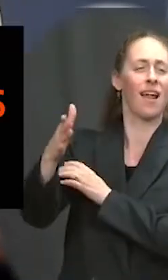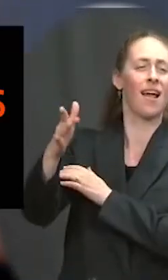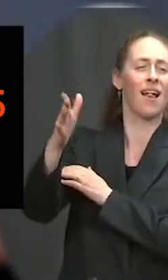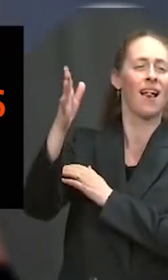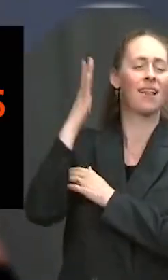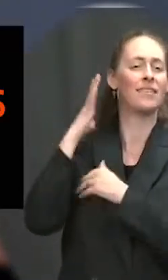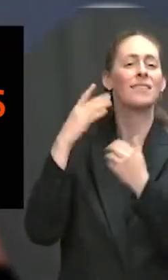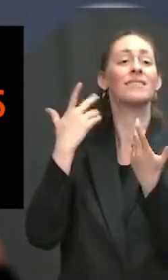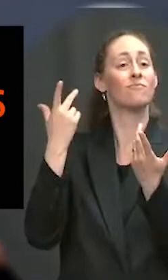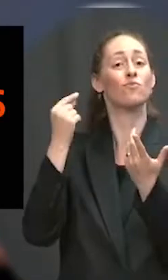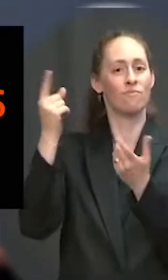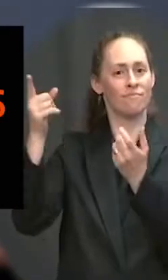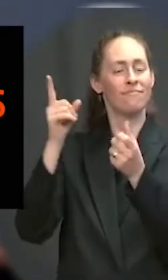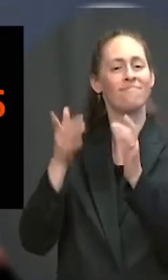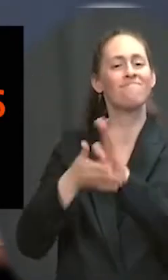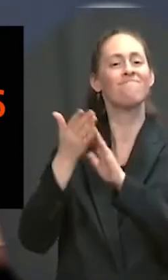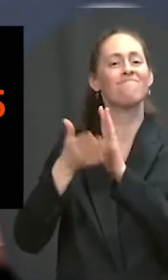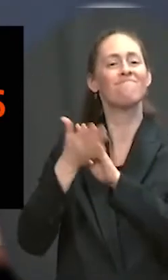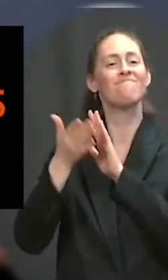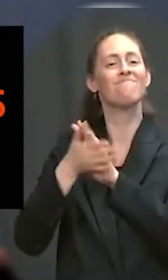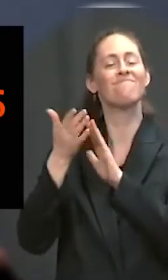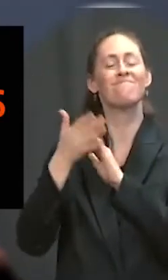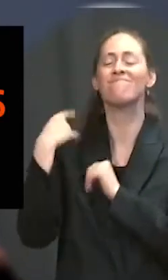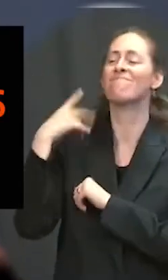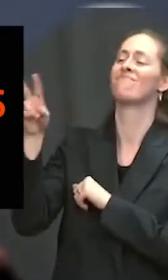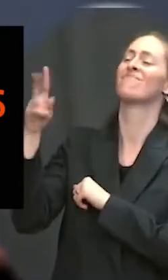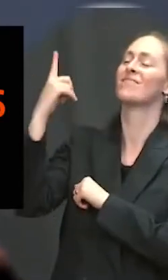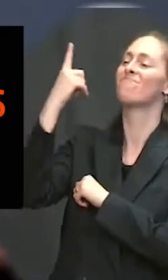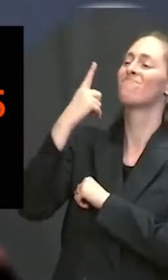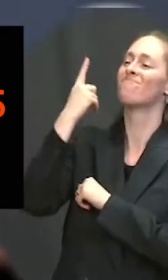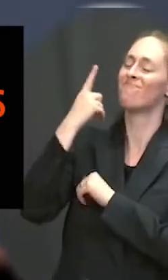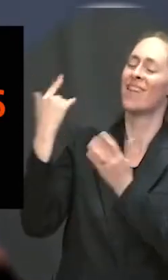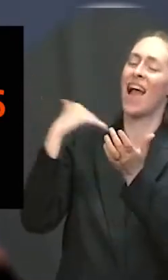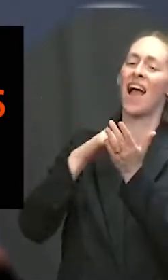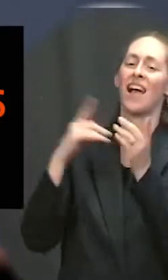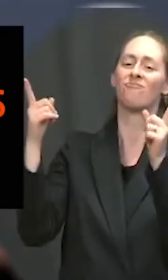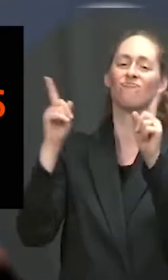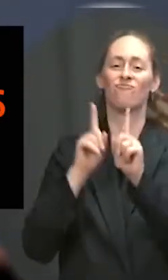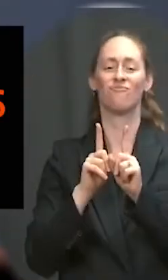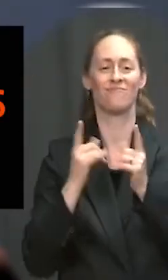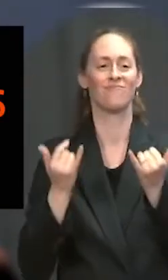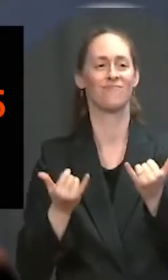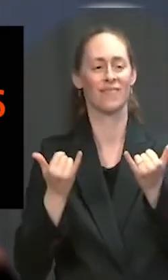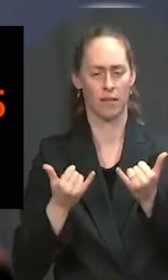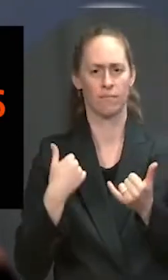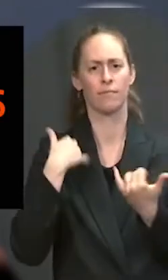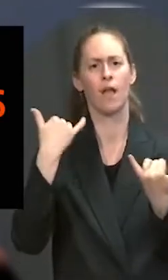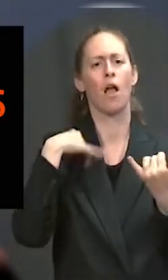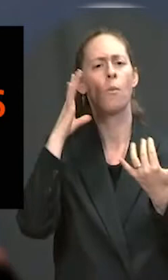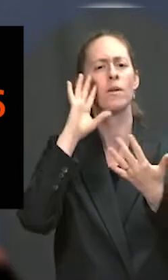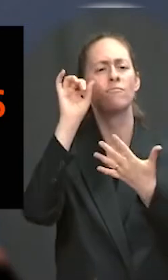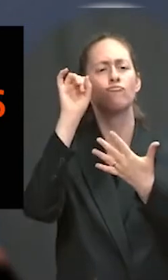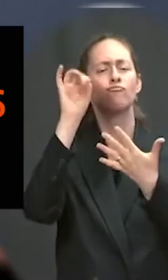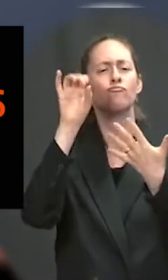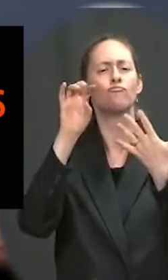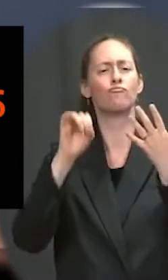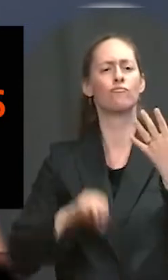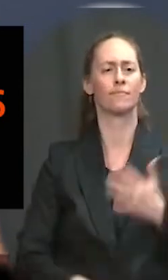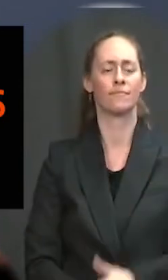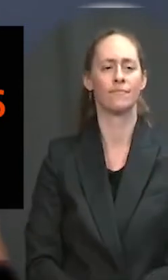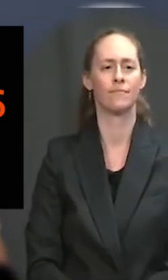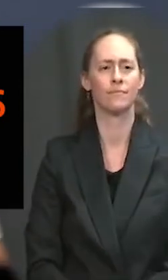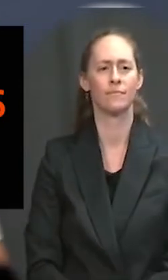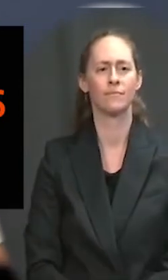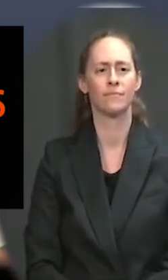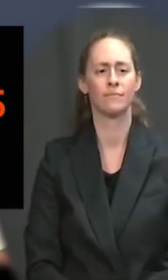full circle. A couple of items, additional items for all of you at the top. This afternoon, President Biden, as you